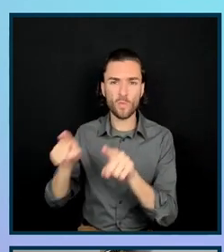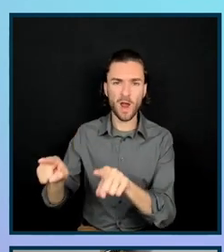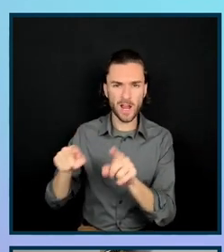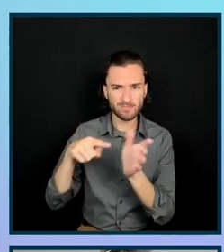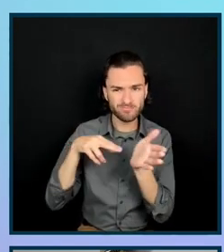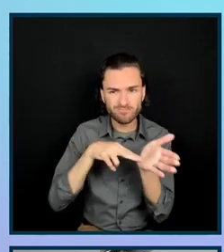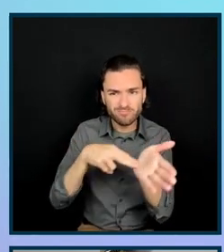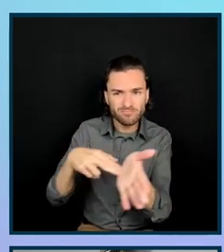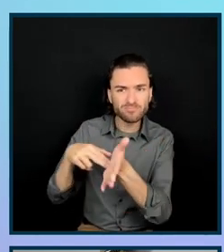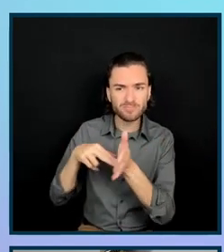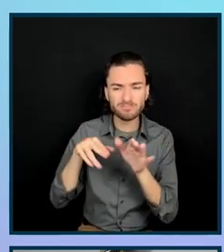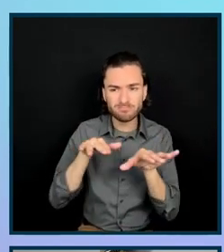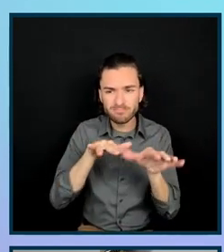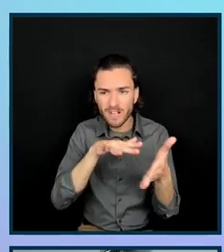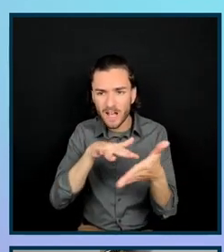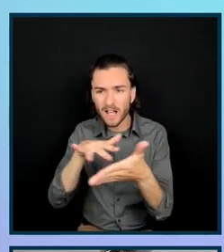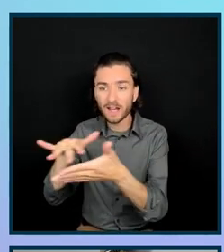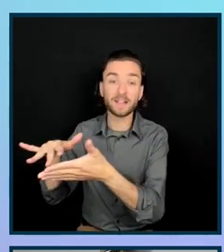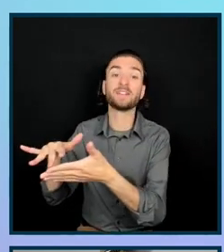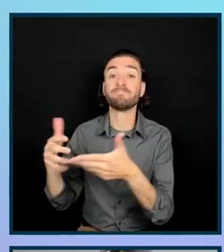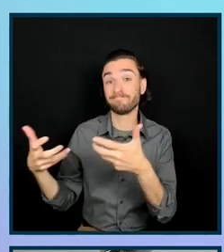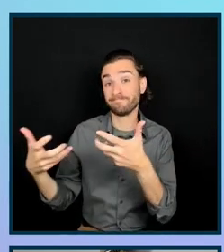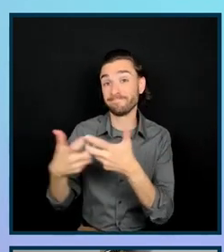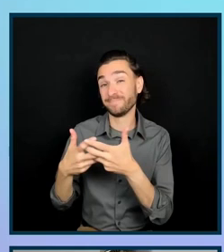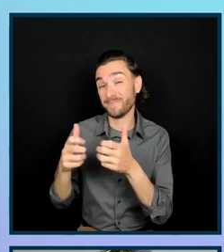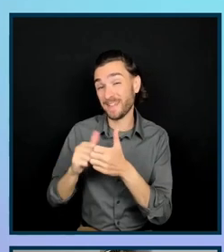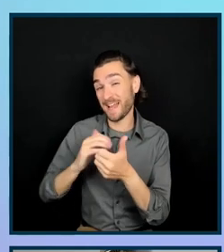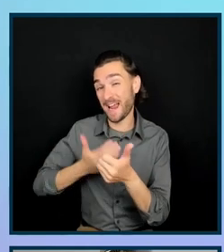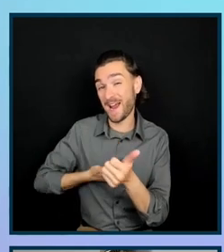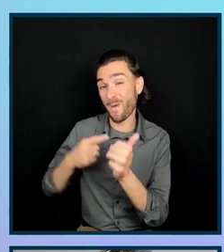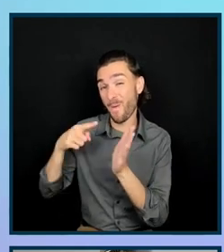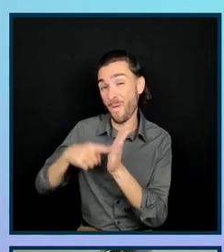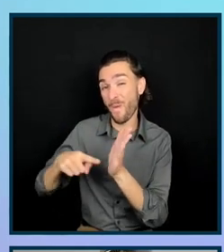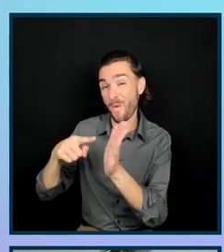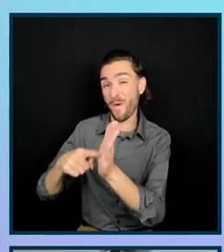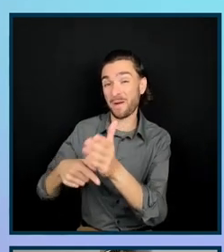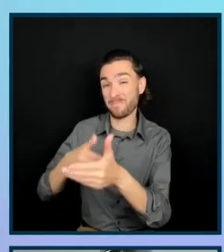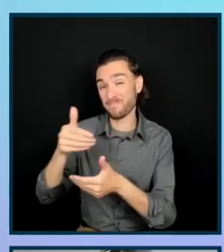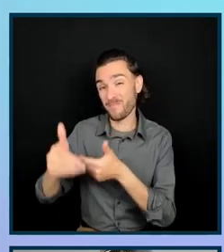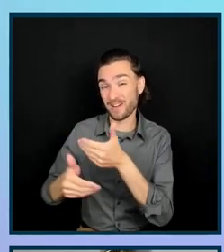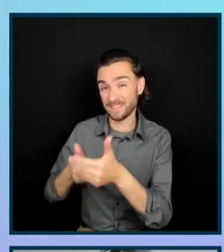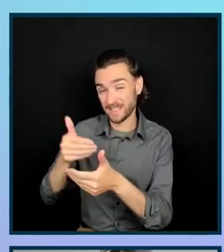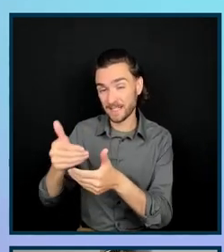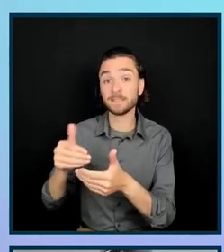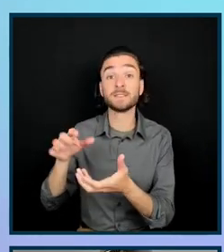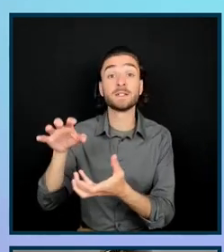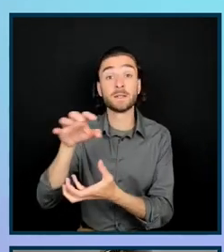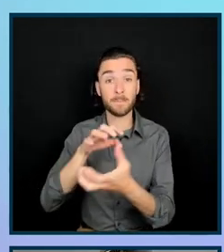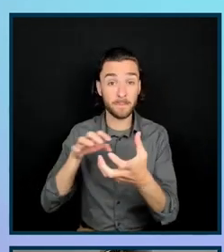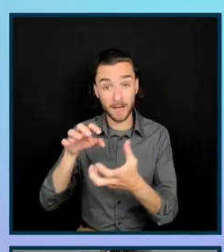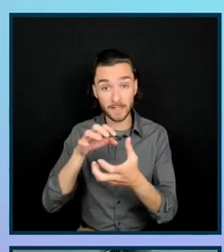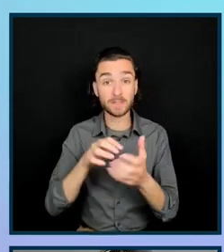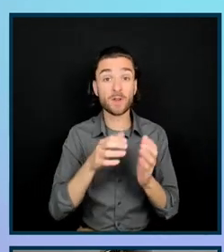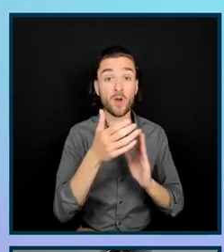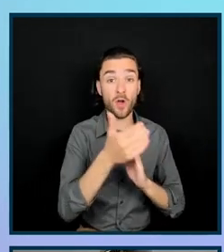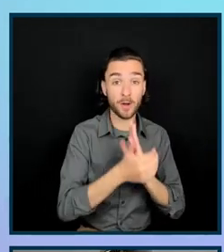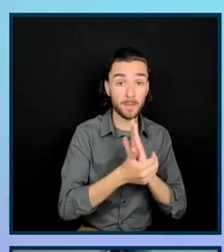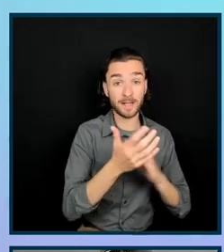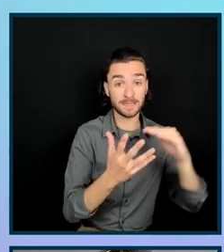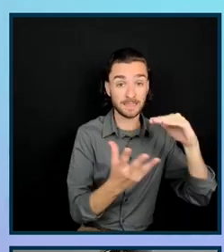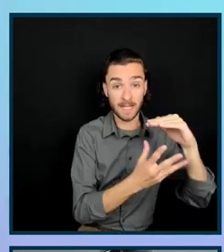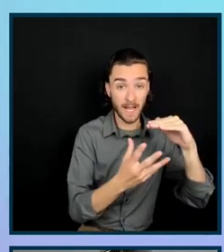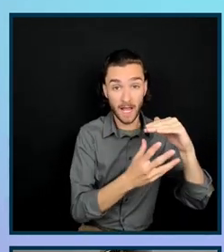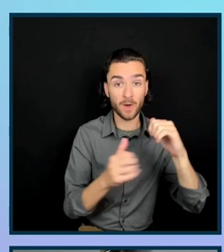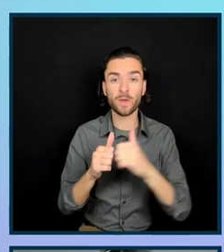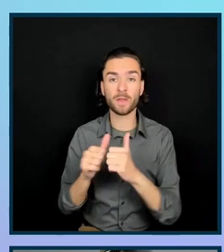by our accessibility audit process. So we're using a combination of the automated scan and manual review together